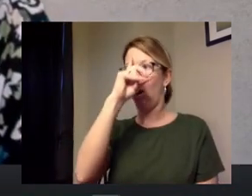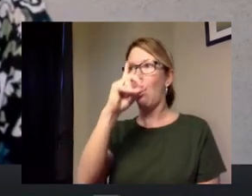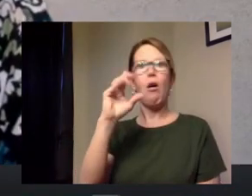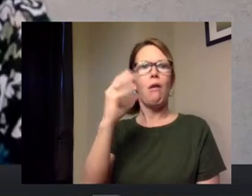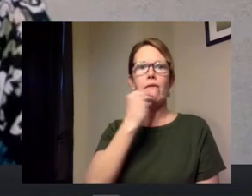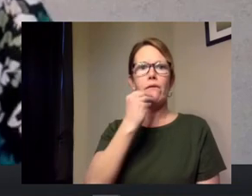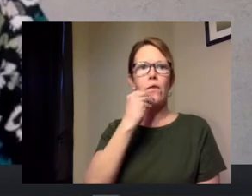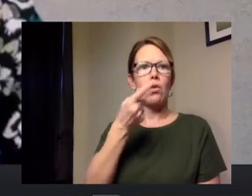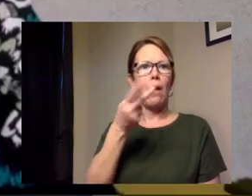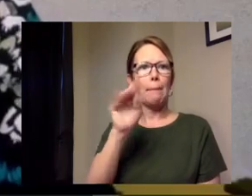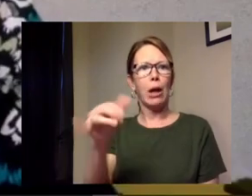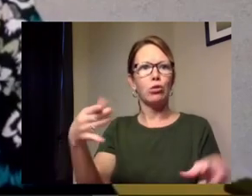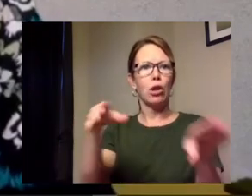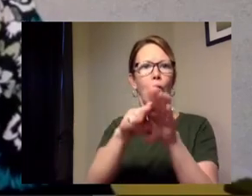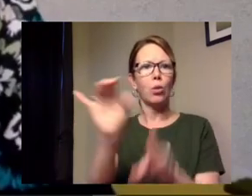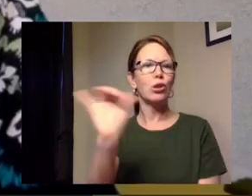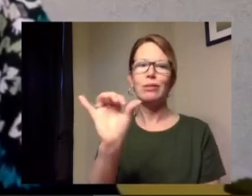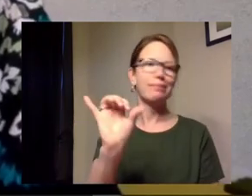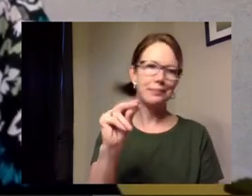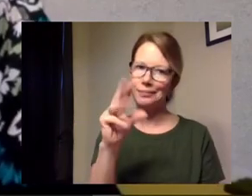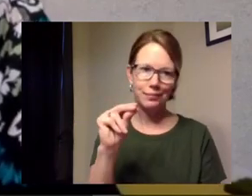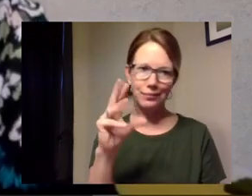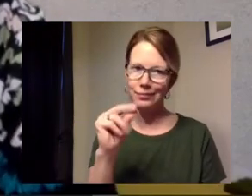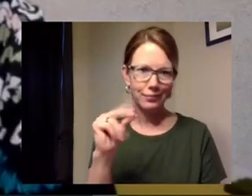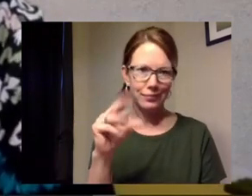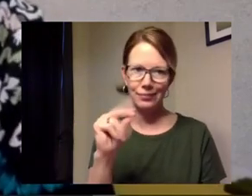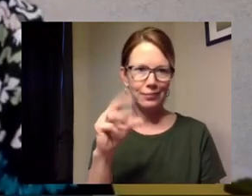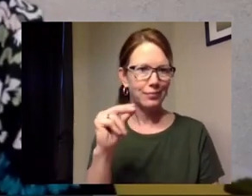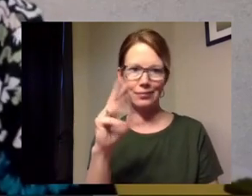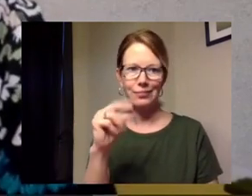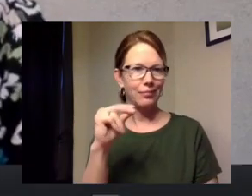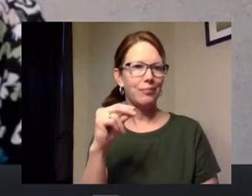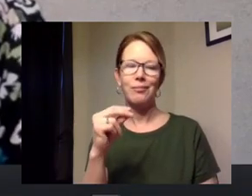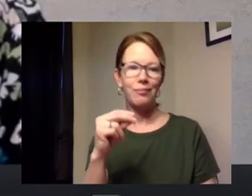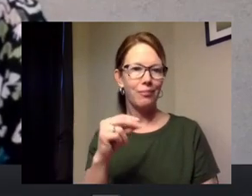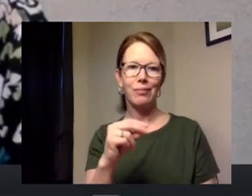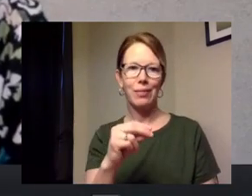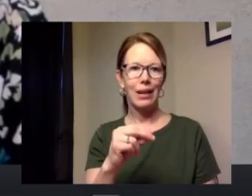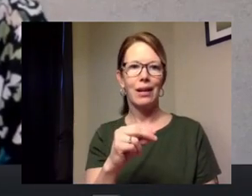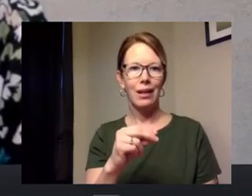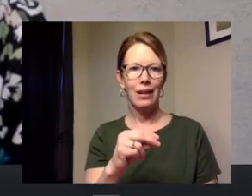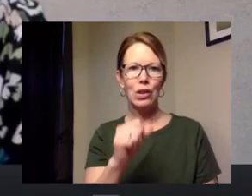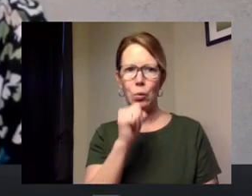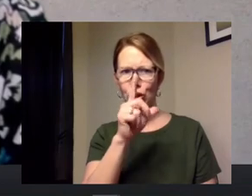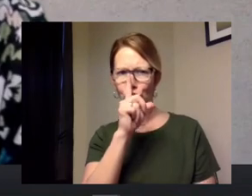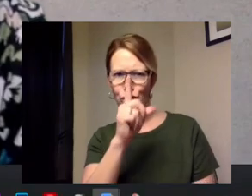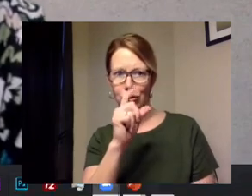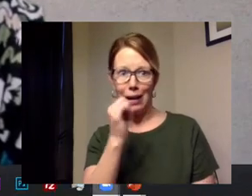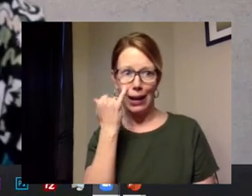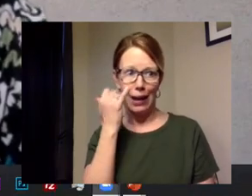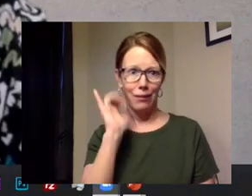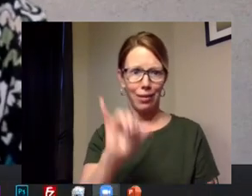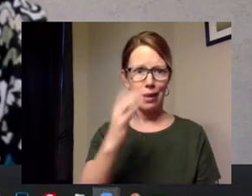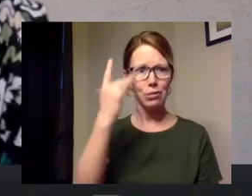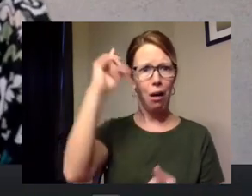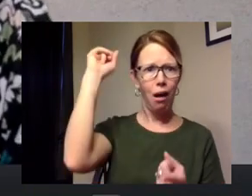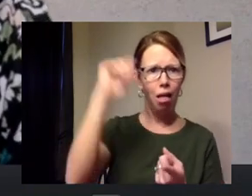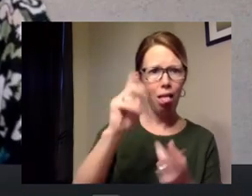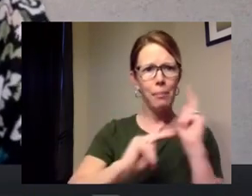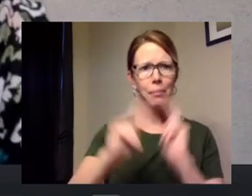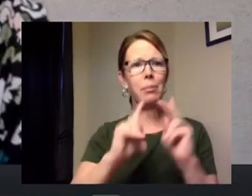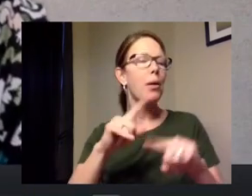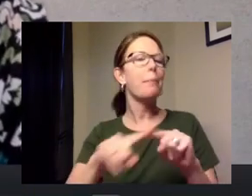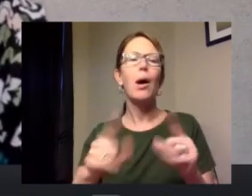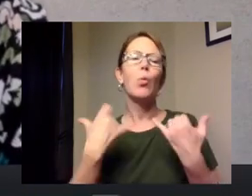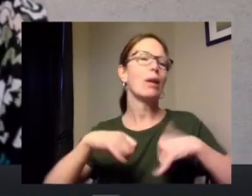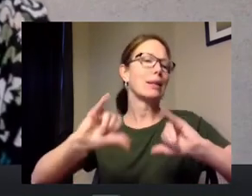people thought the pantry was also closed so we don't know how that impacted the service this week but we can still continue to